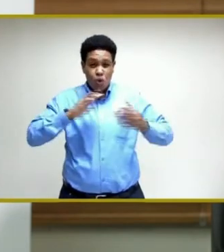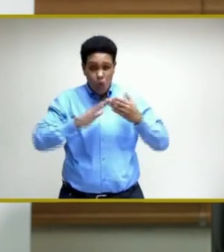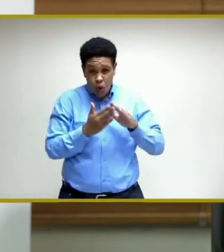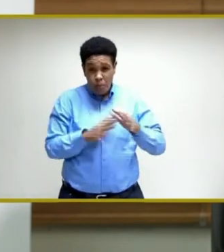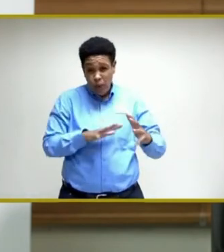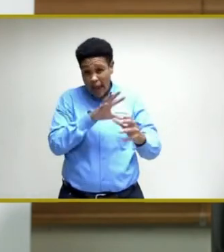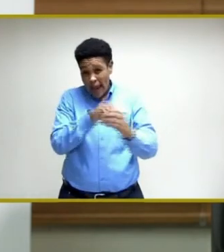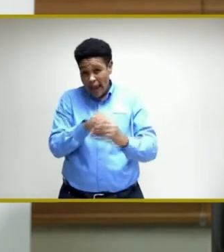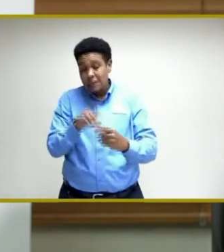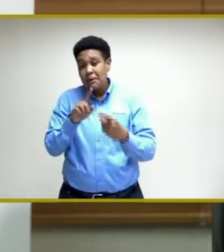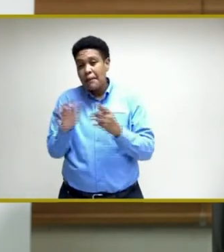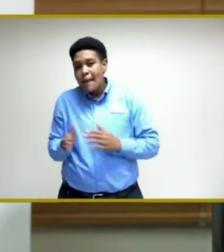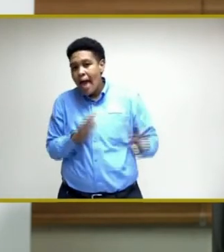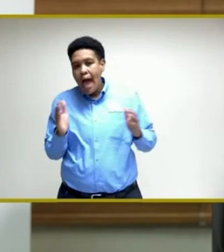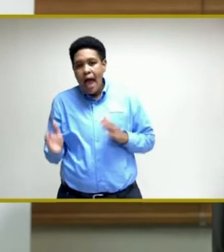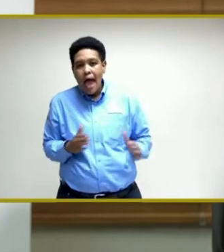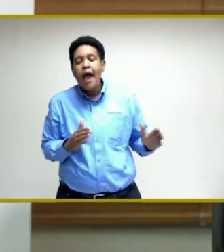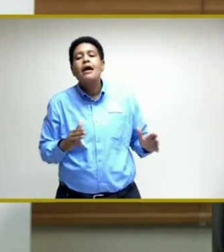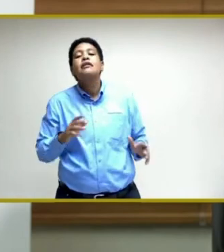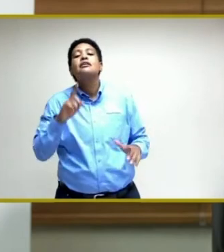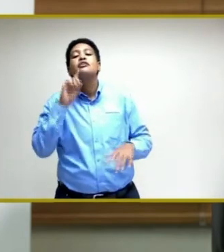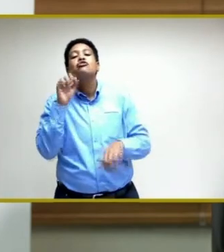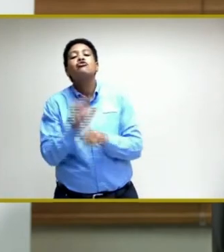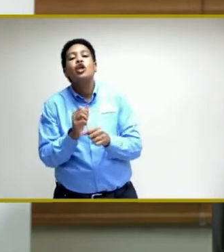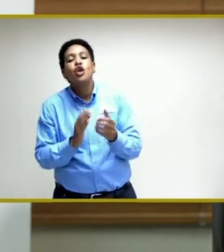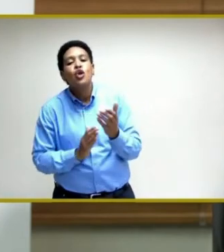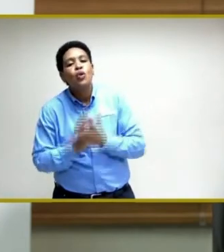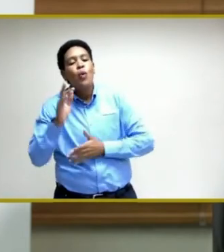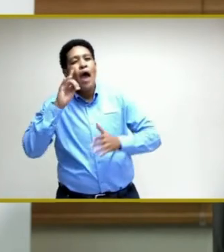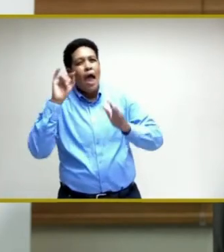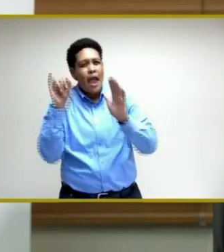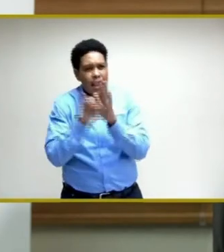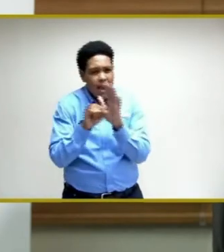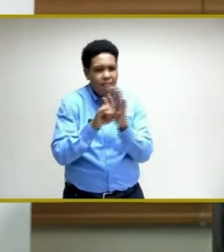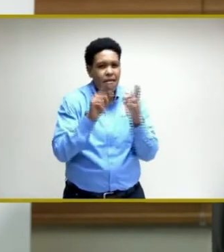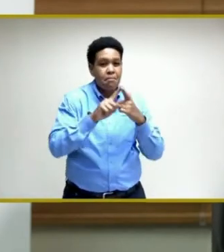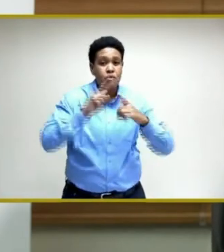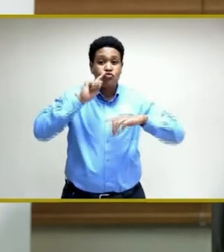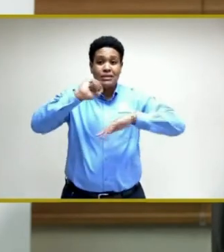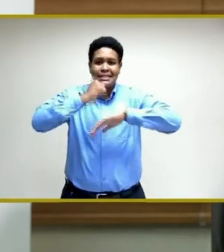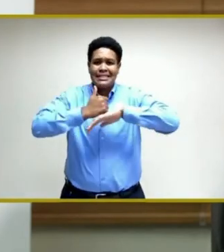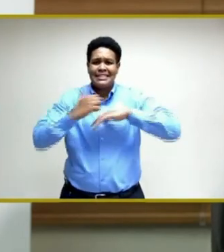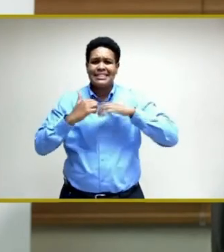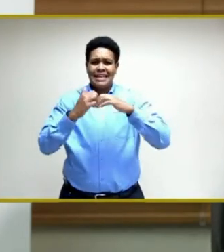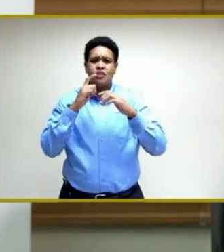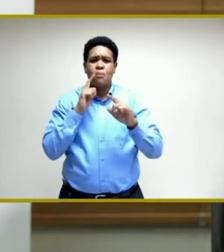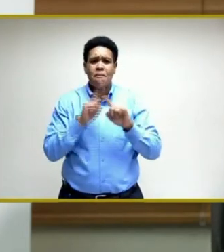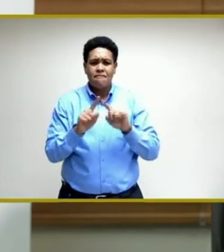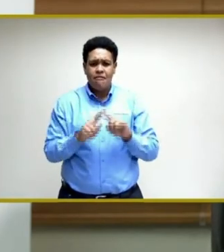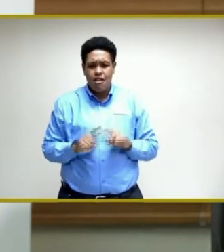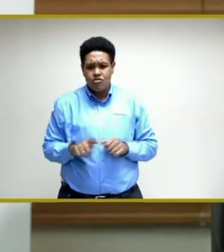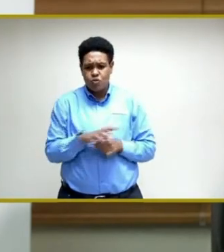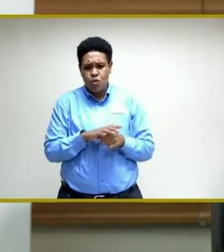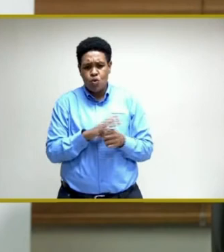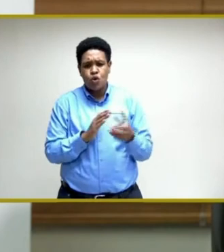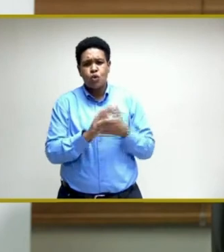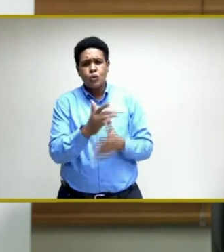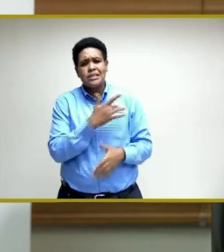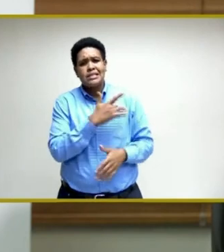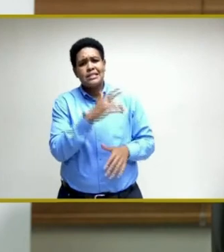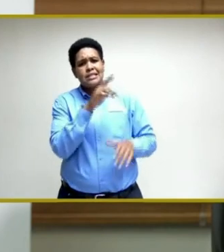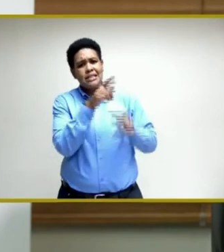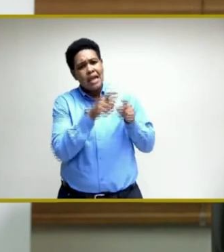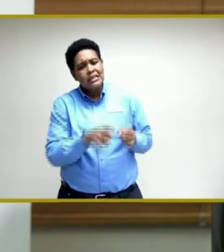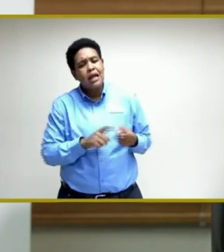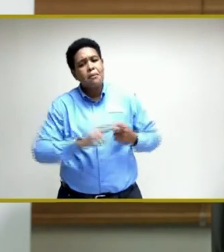engagement plan that is to take us through the identification and setup of the various sites through the sensitization